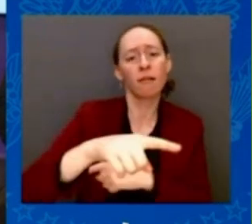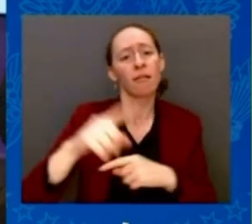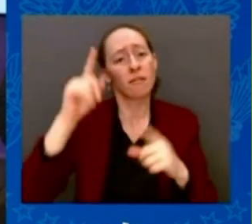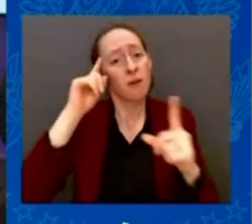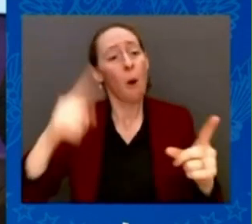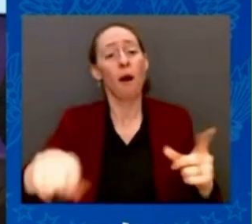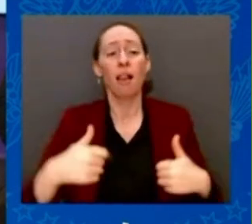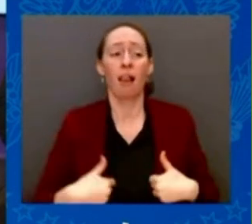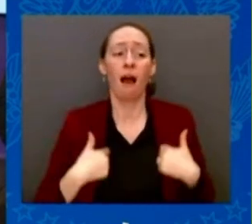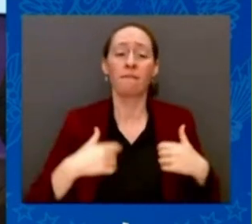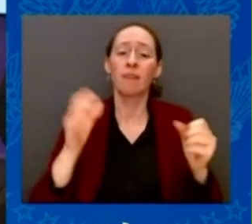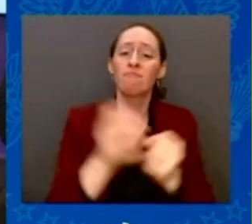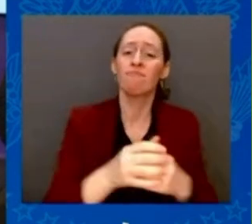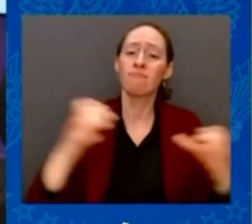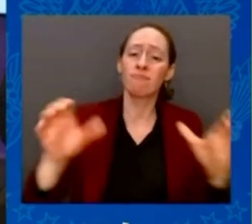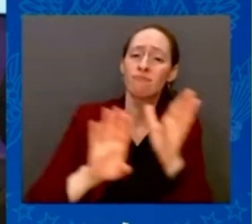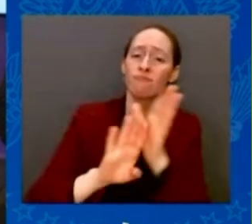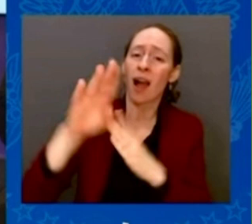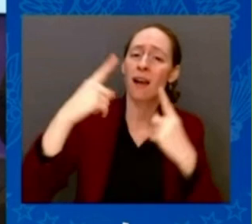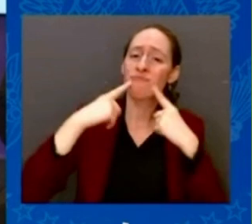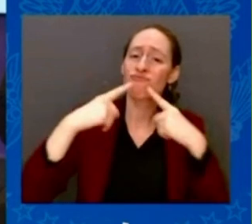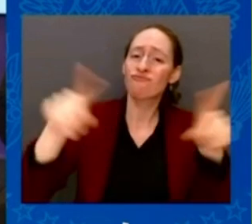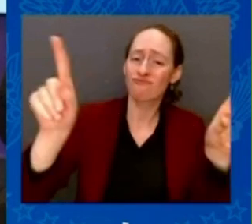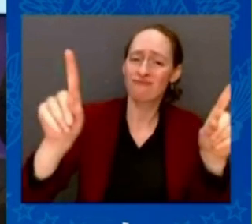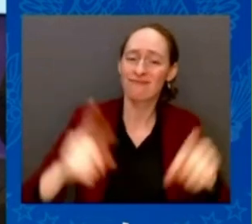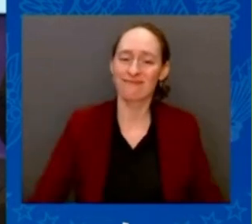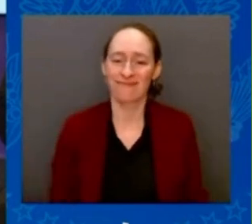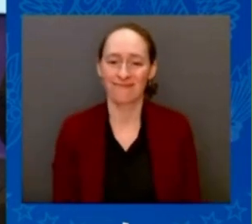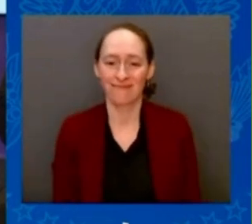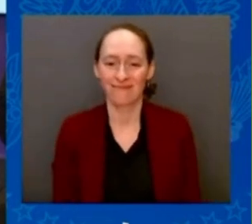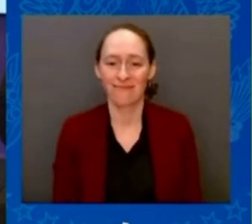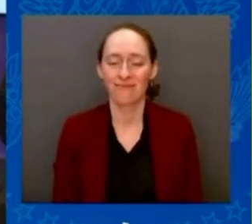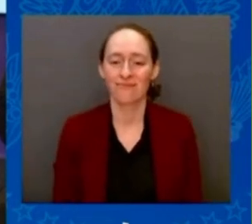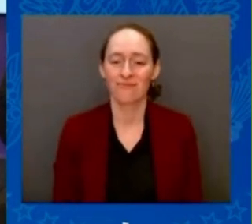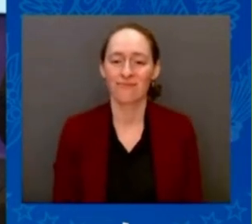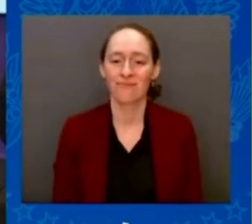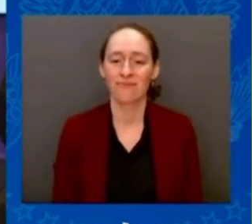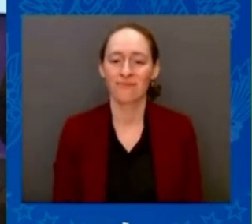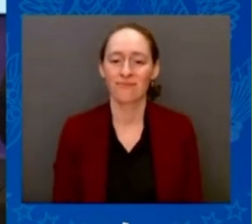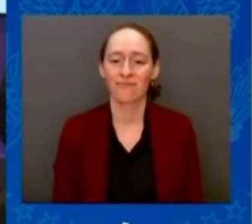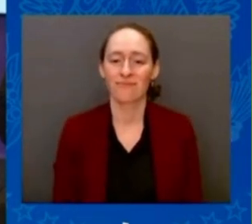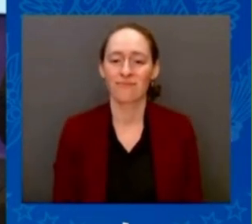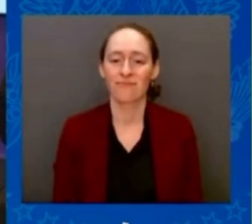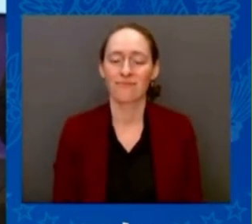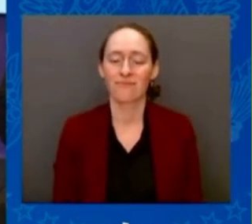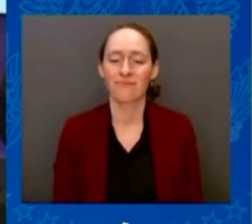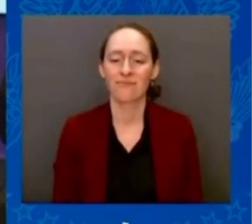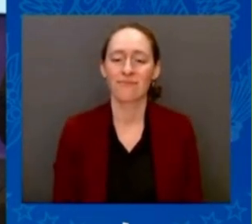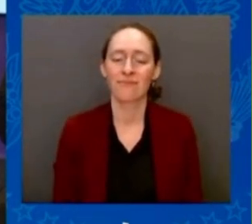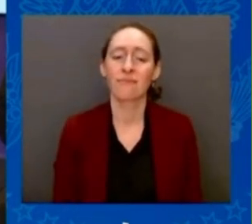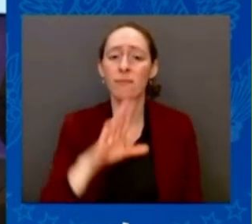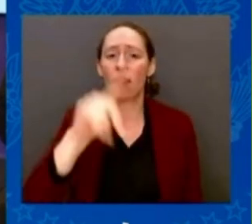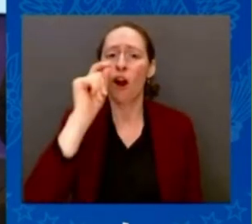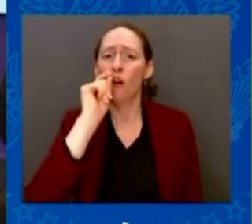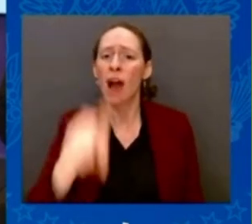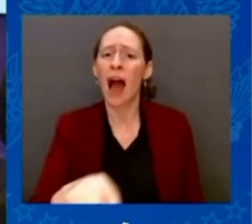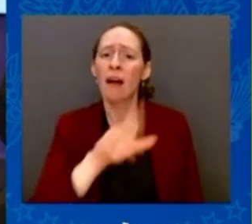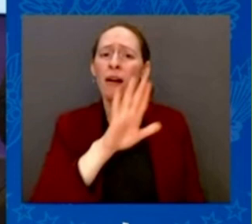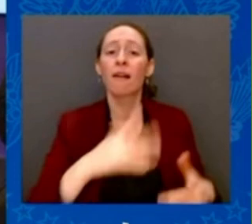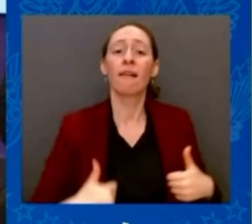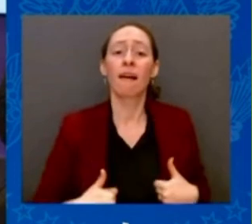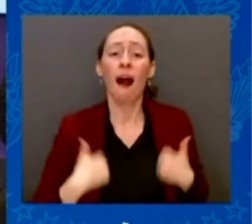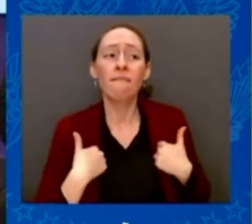perspective. To make sure that this brutal war against Ukraine is Russia's final act,